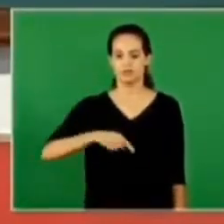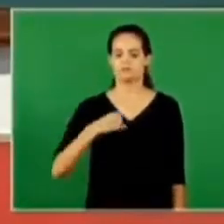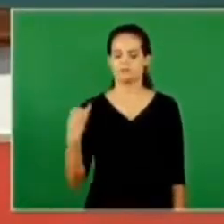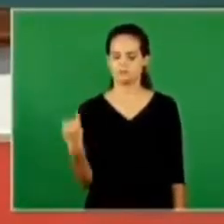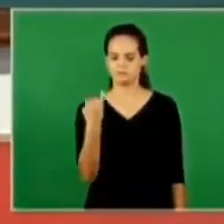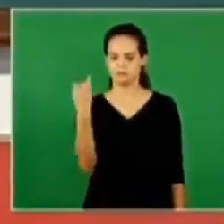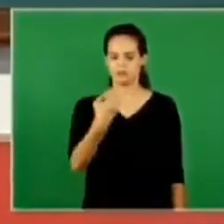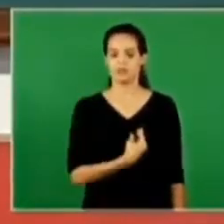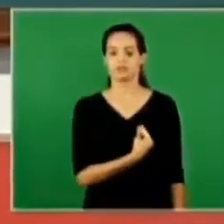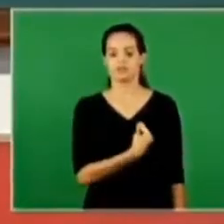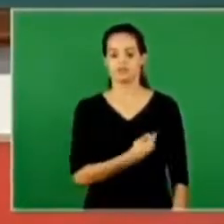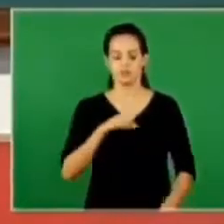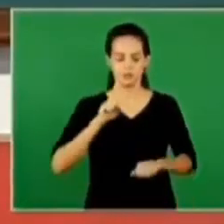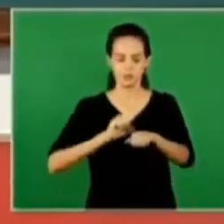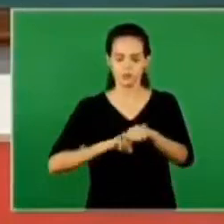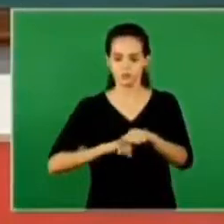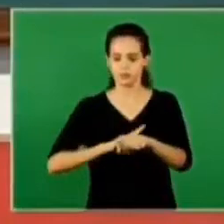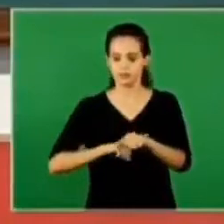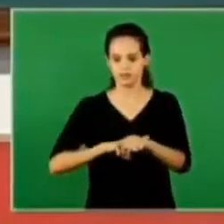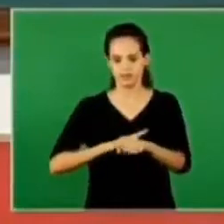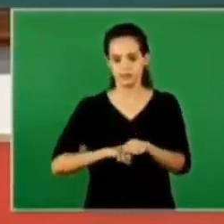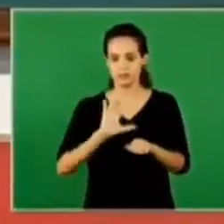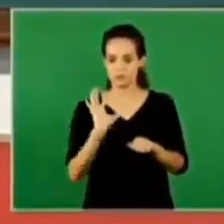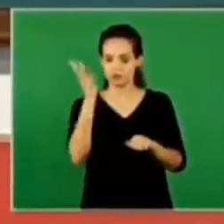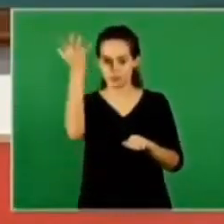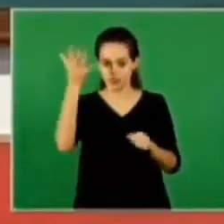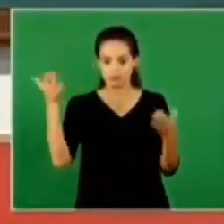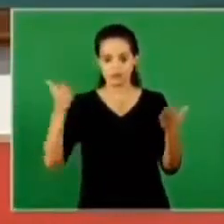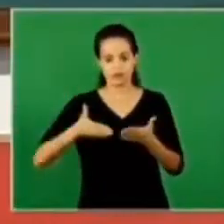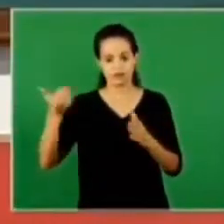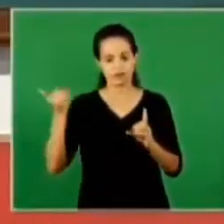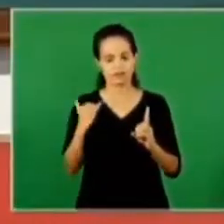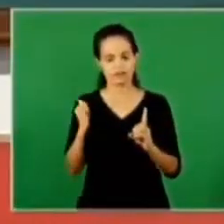of living a time that is amazing